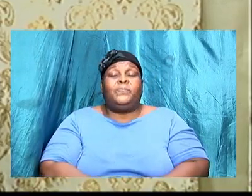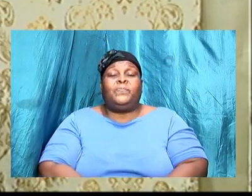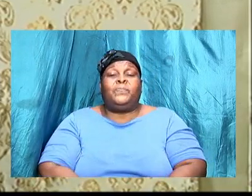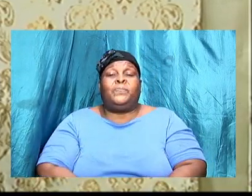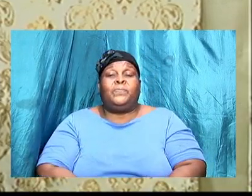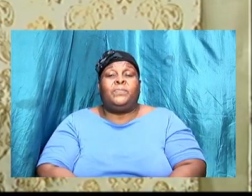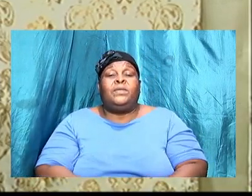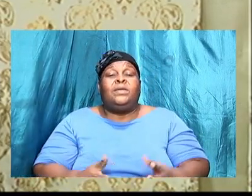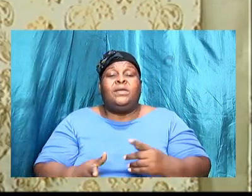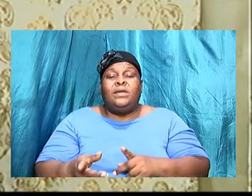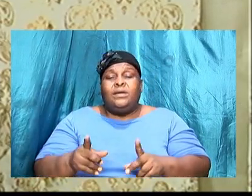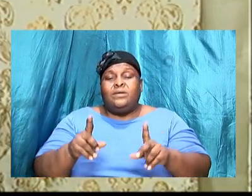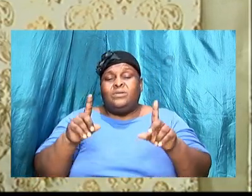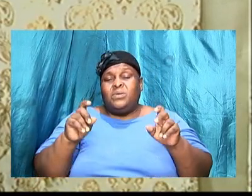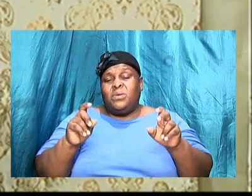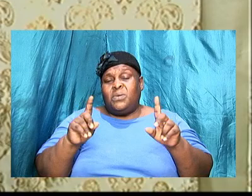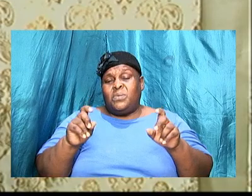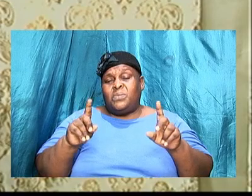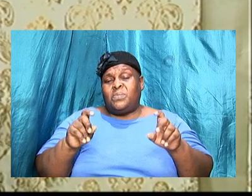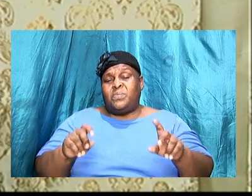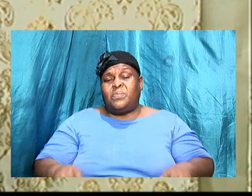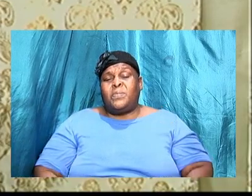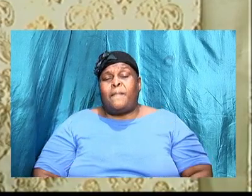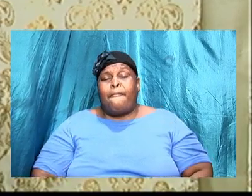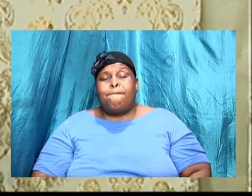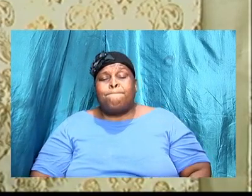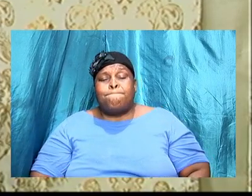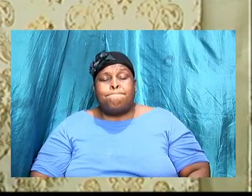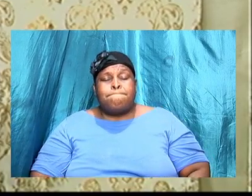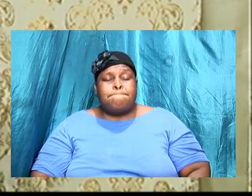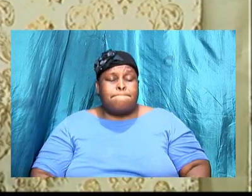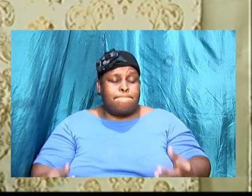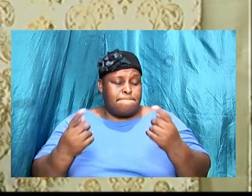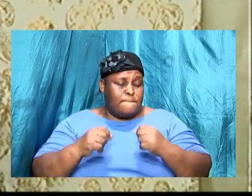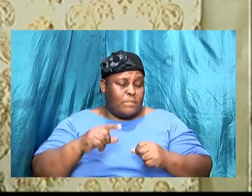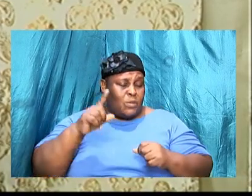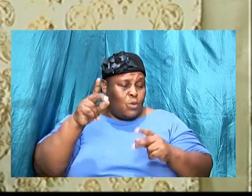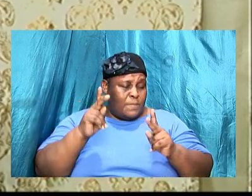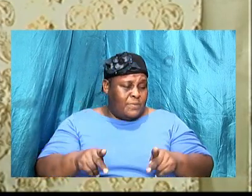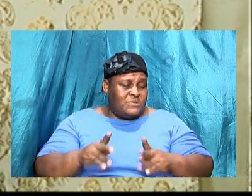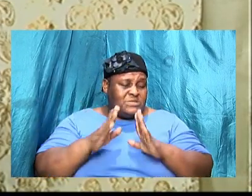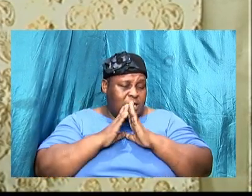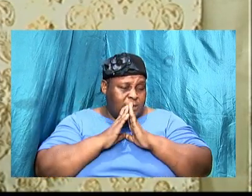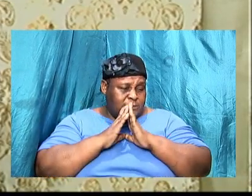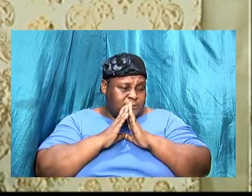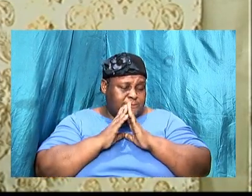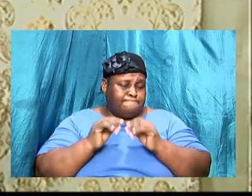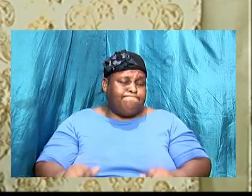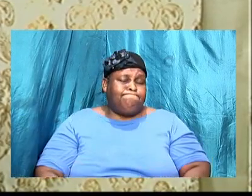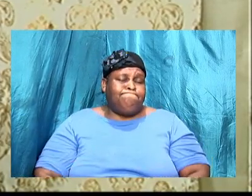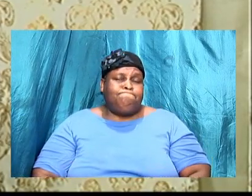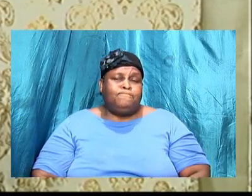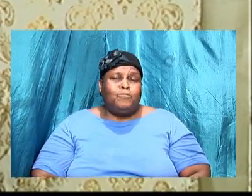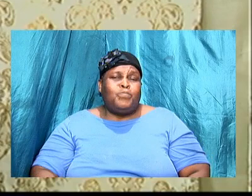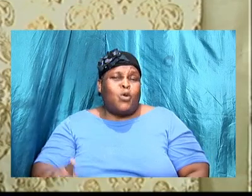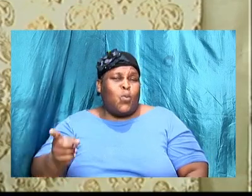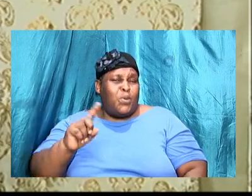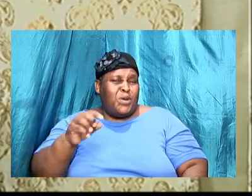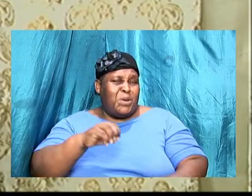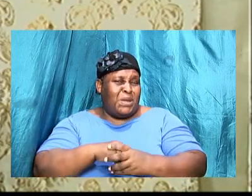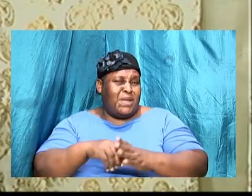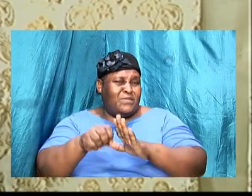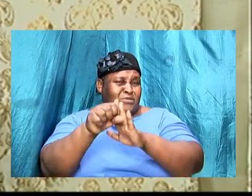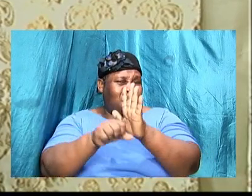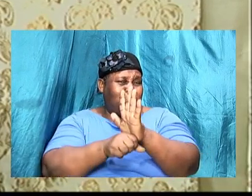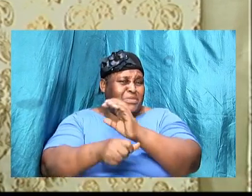there was a question I think a question came in one person was asking where in the scripture